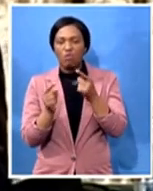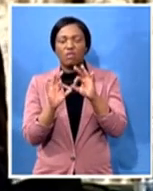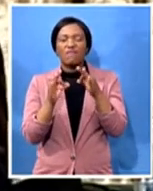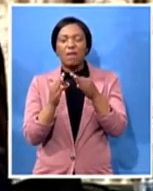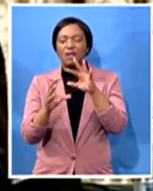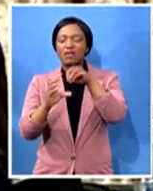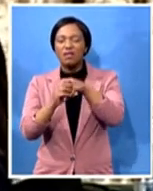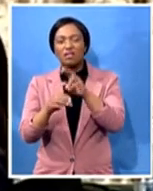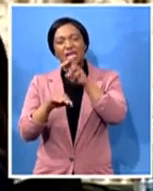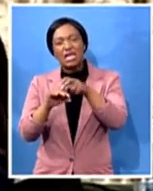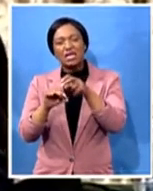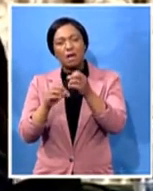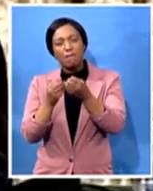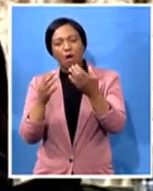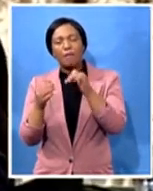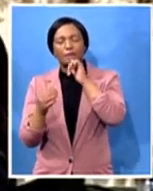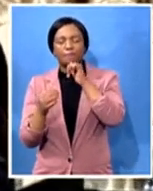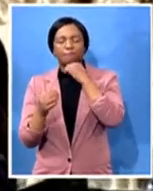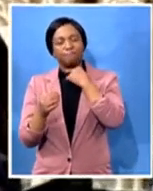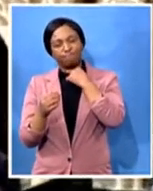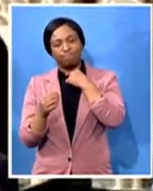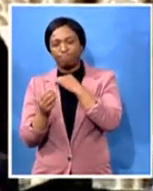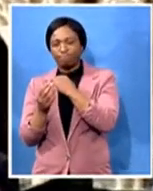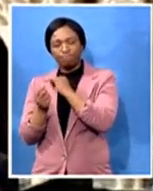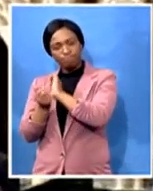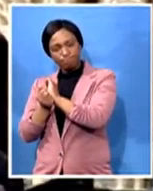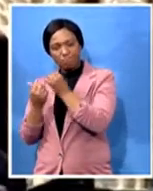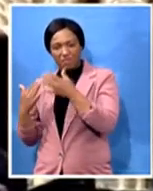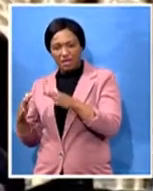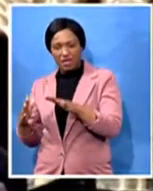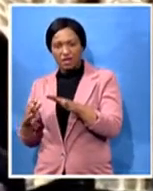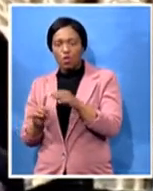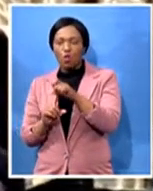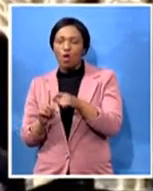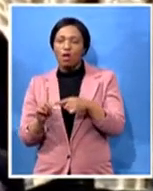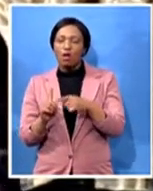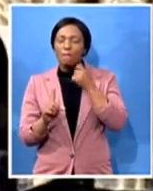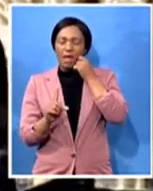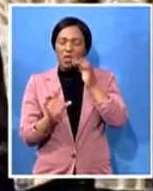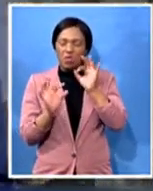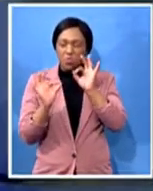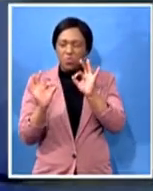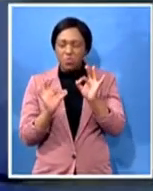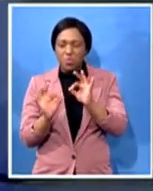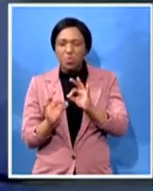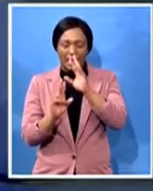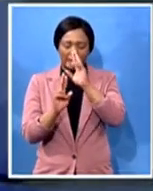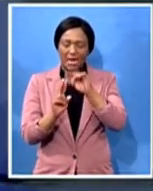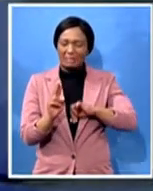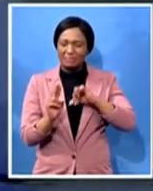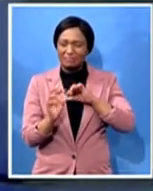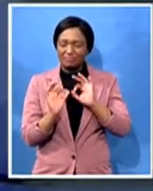he remained um he a man of integrity the book you wrote the backroom